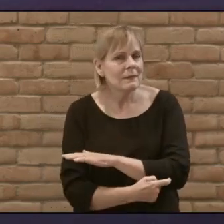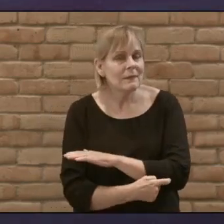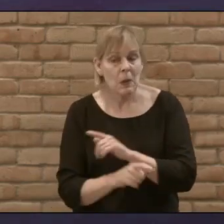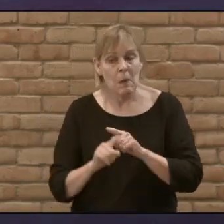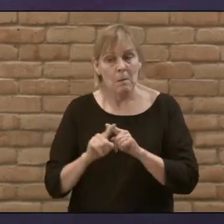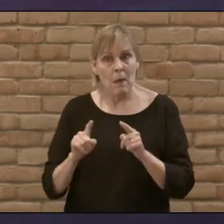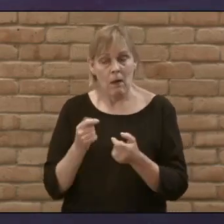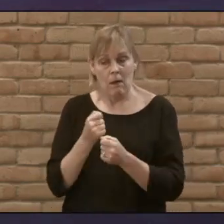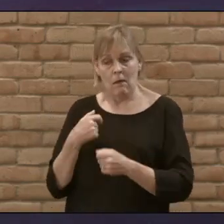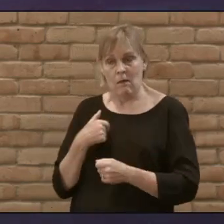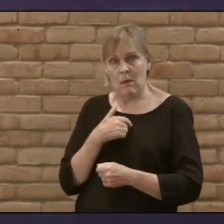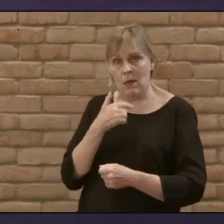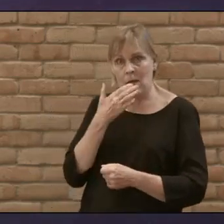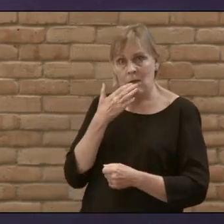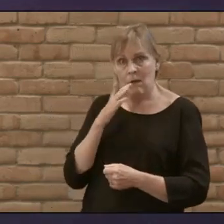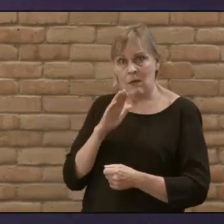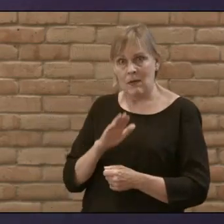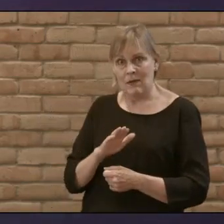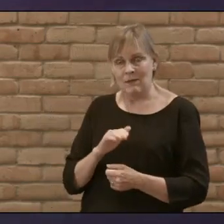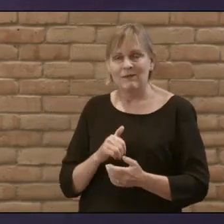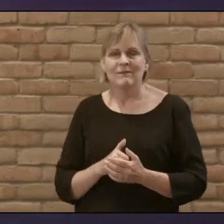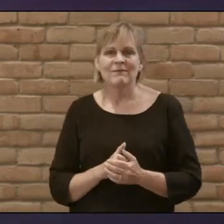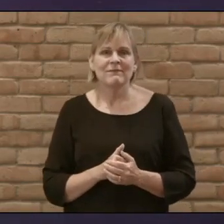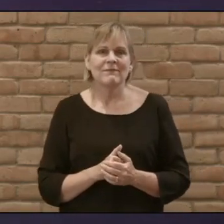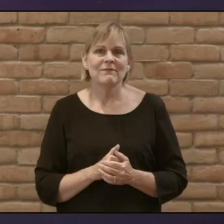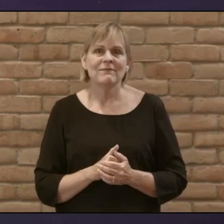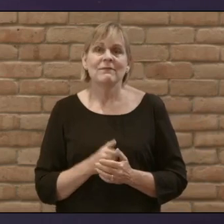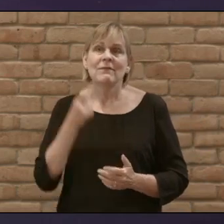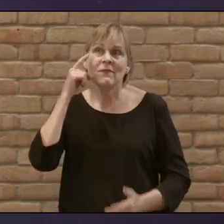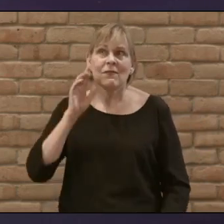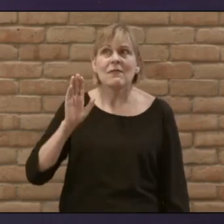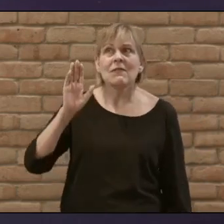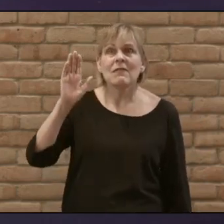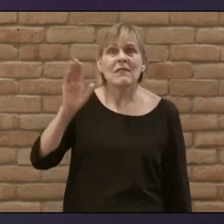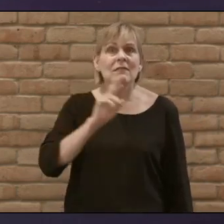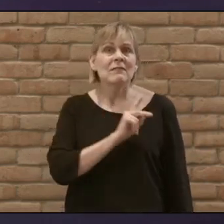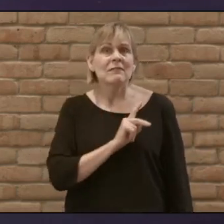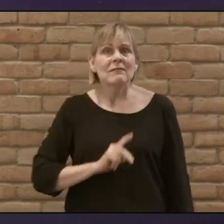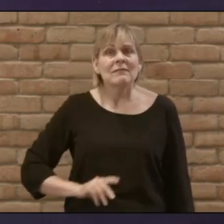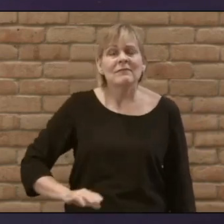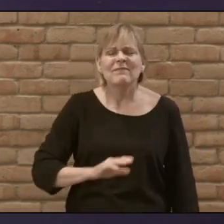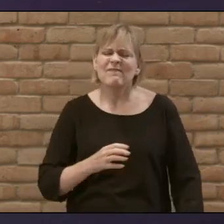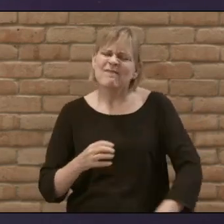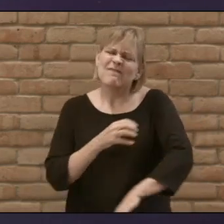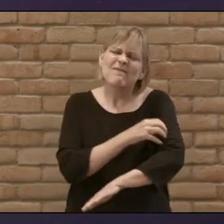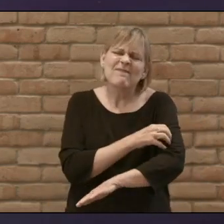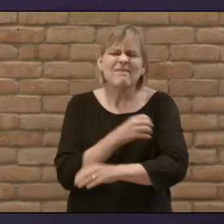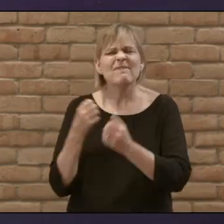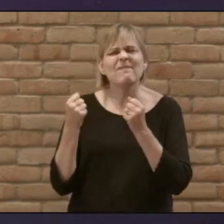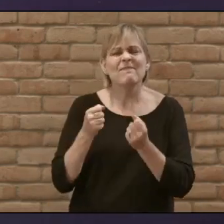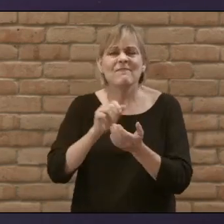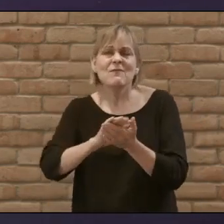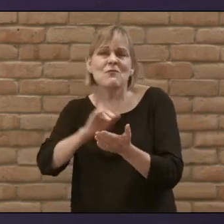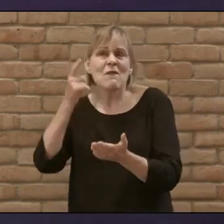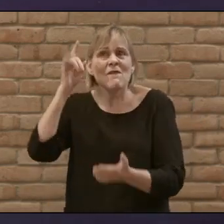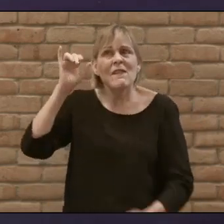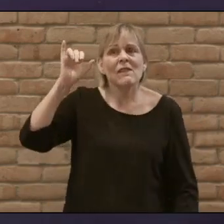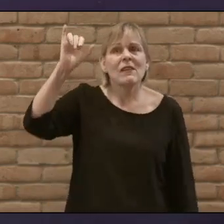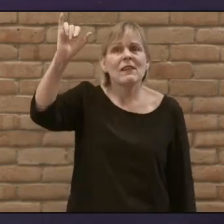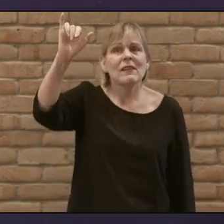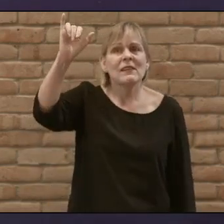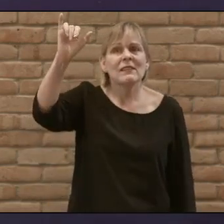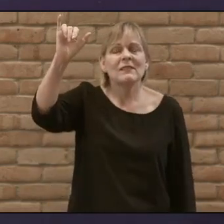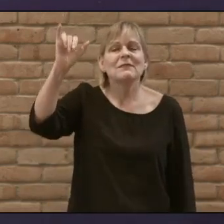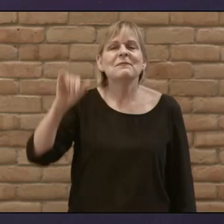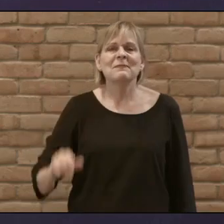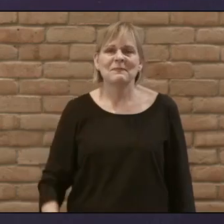us not into temptation But deliver us from evil For thine is the kingdom And the power And